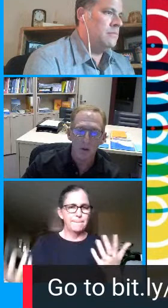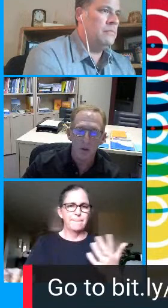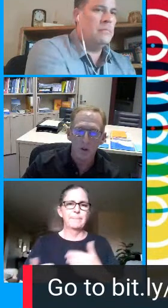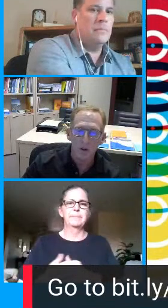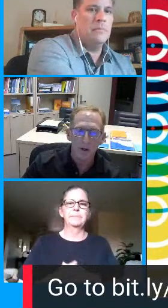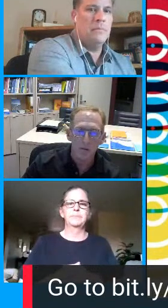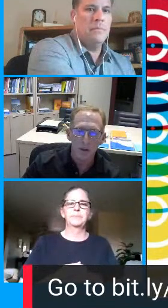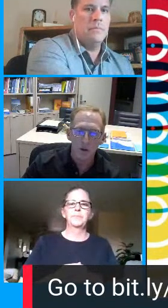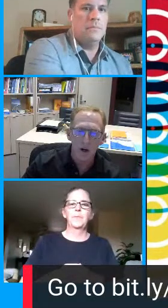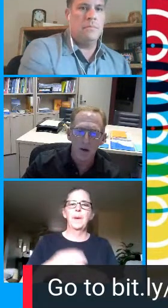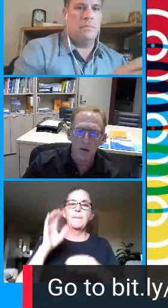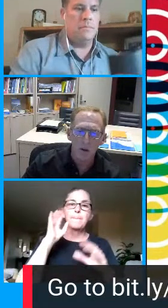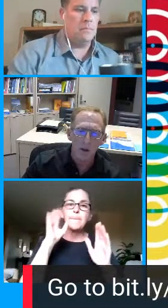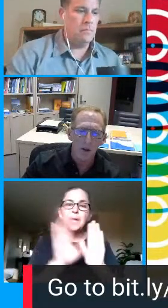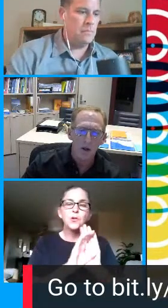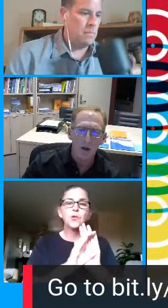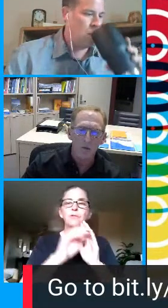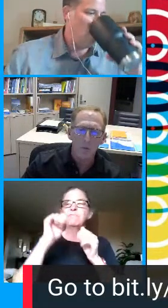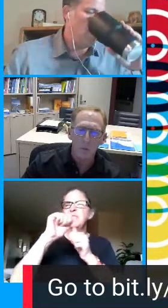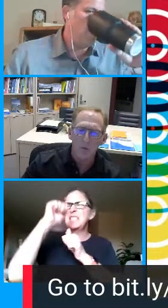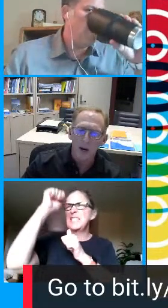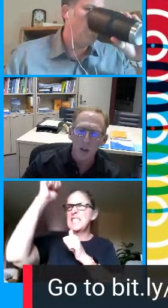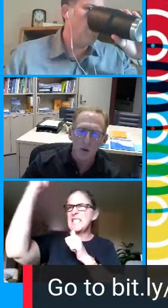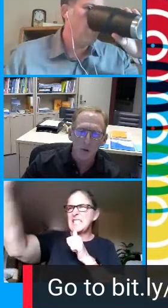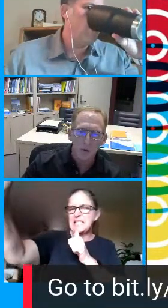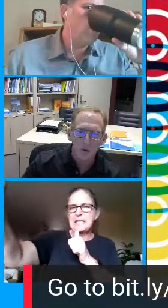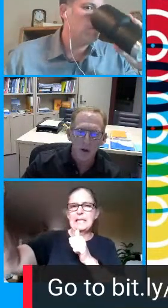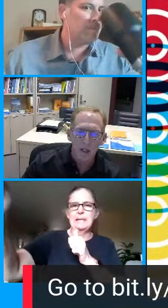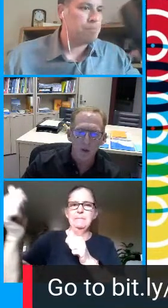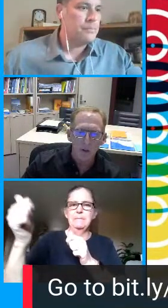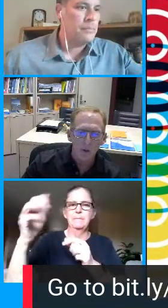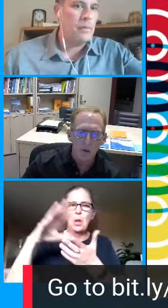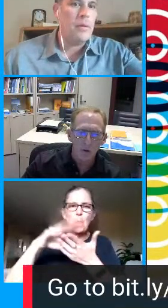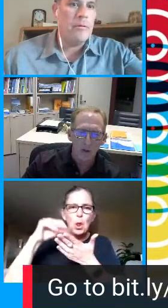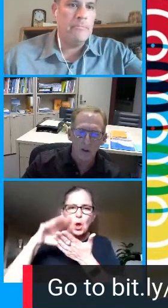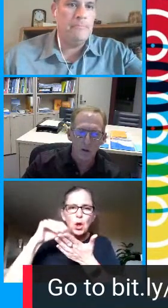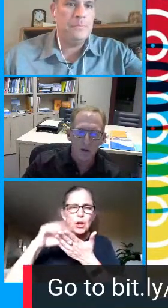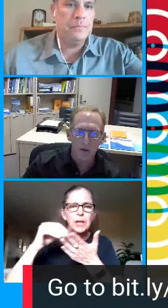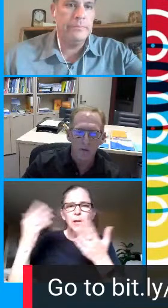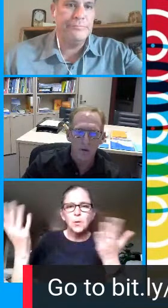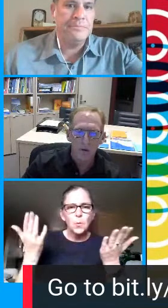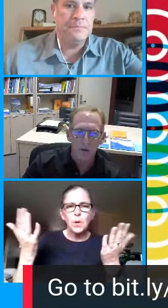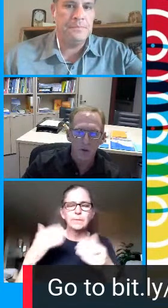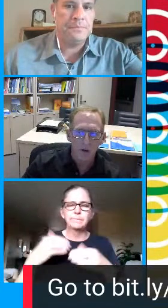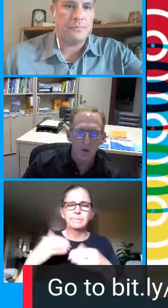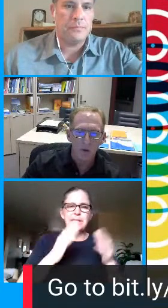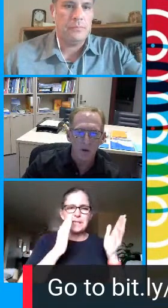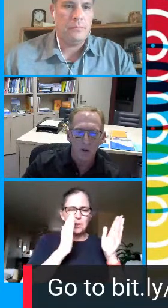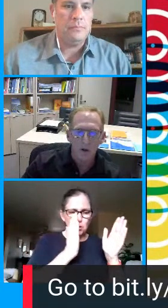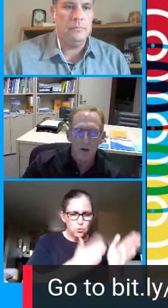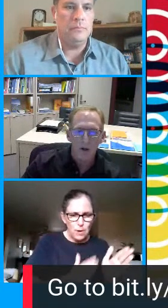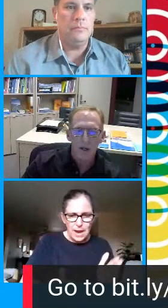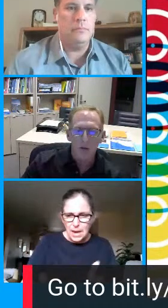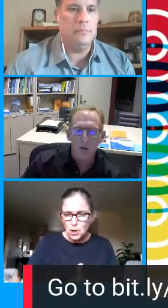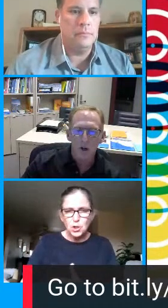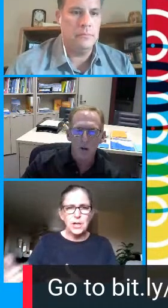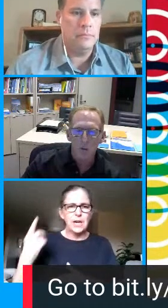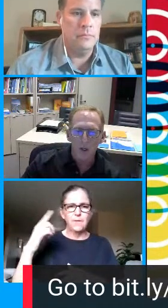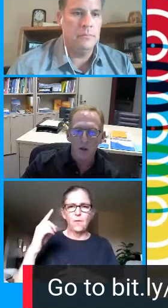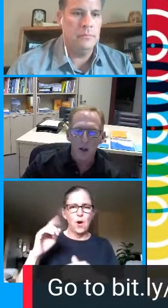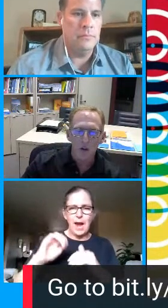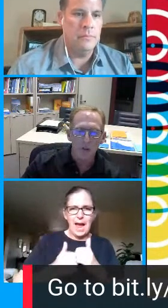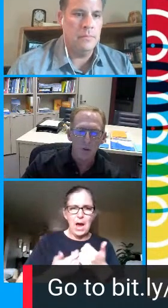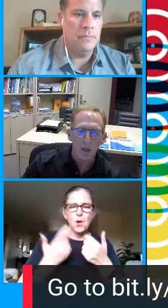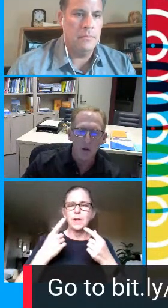learning is going to look like for your child provide you some strategies to set your child up for success and to